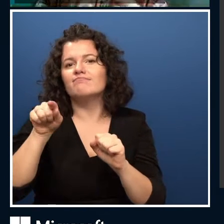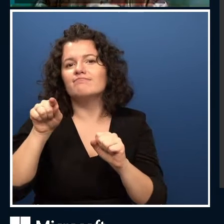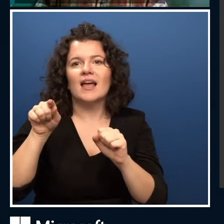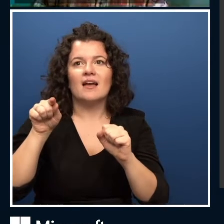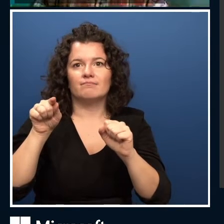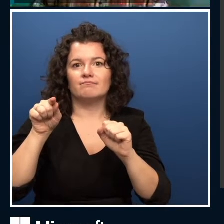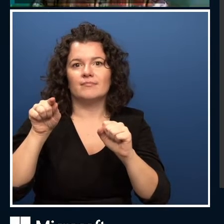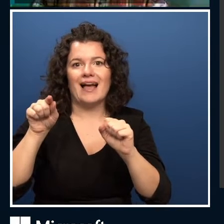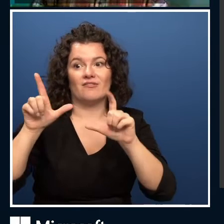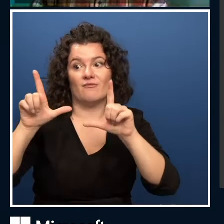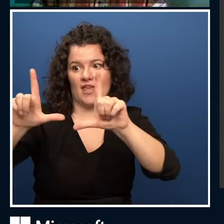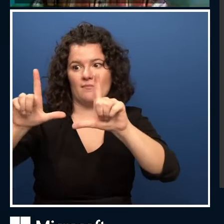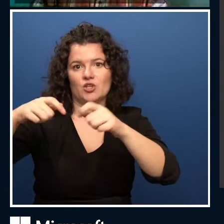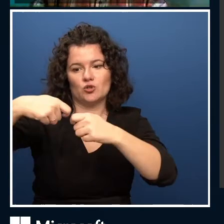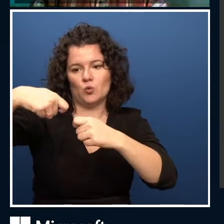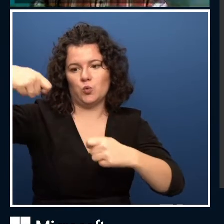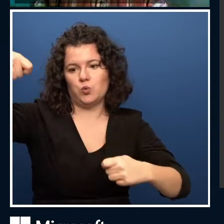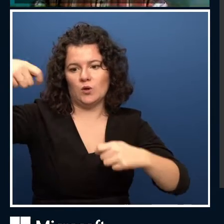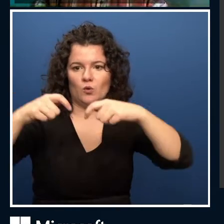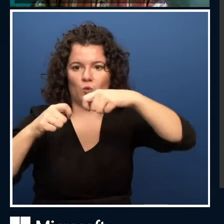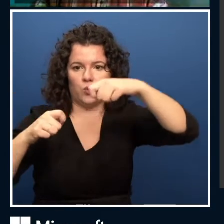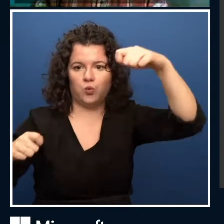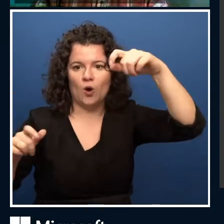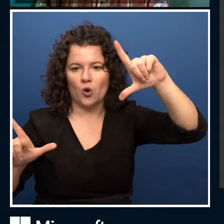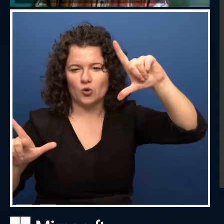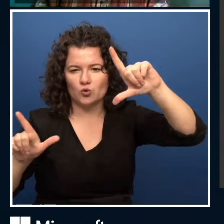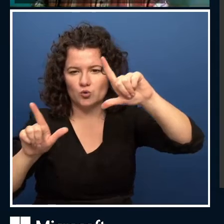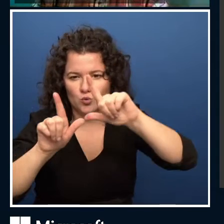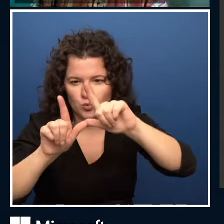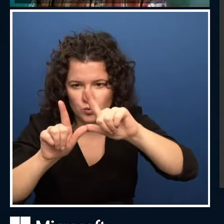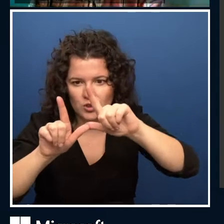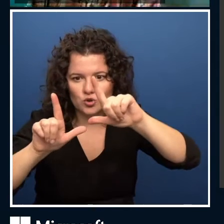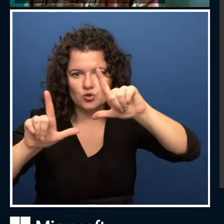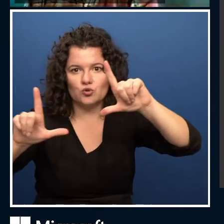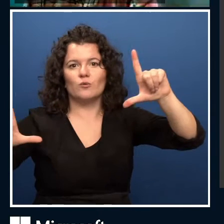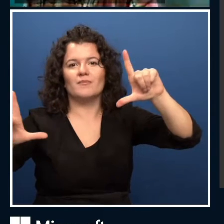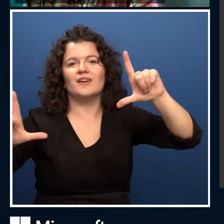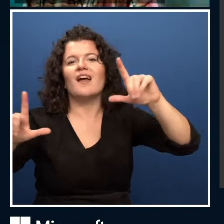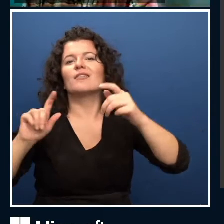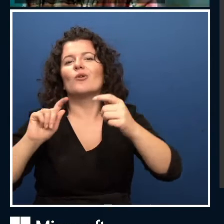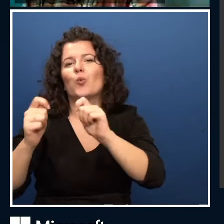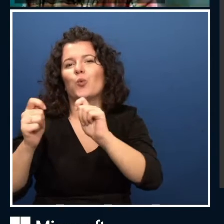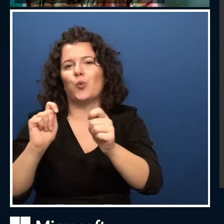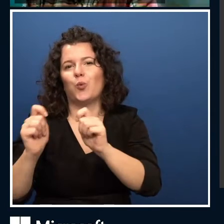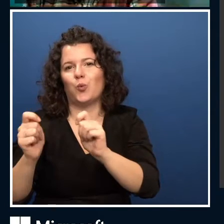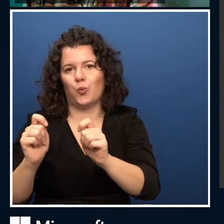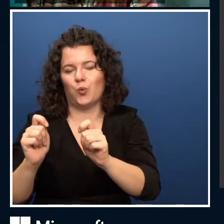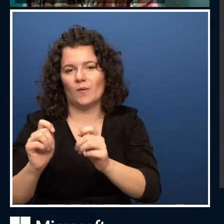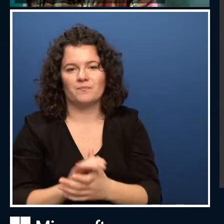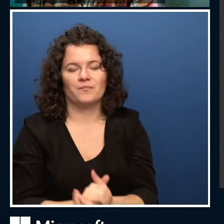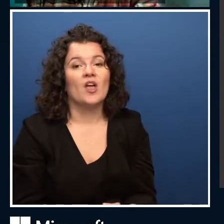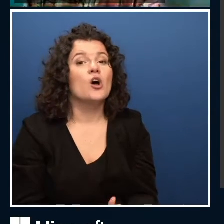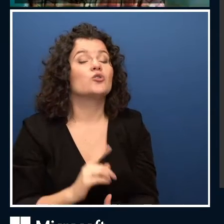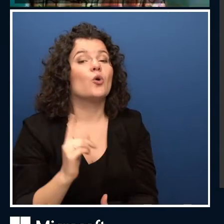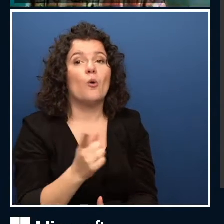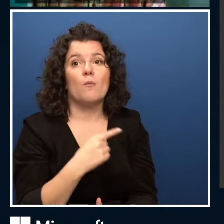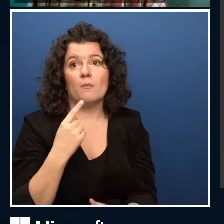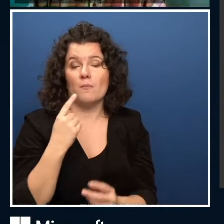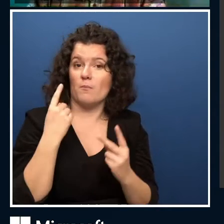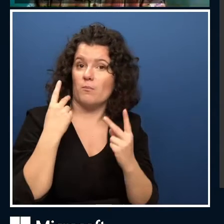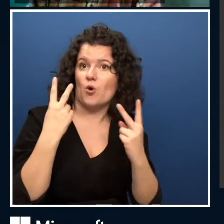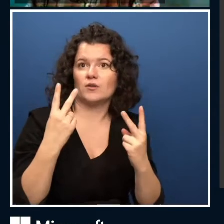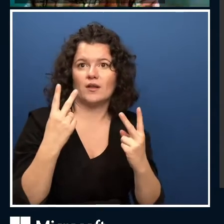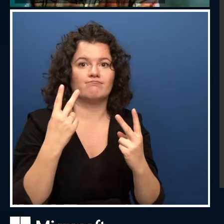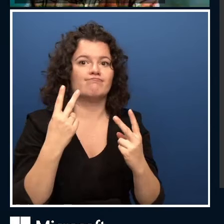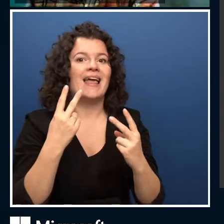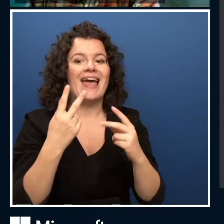in the right way. So affine transformation can be defined by three points. So we need to specify three points on the face, I will take, for example,